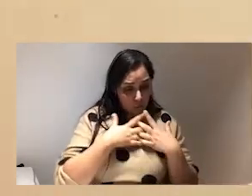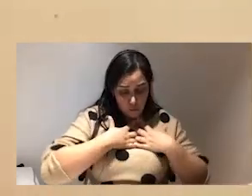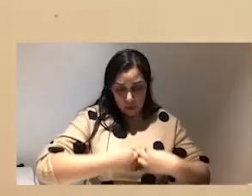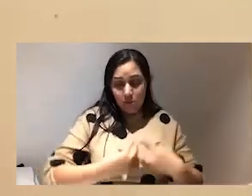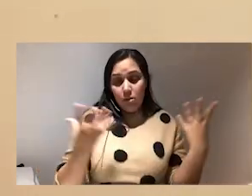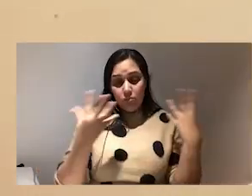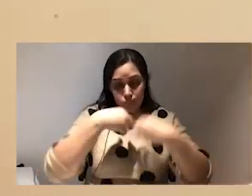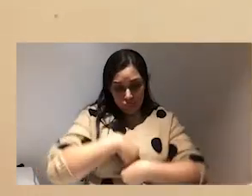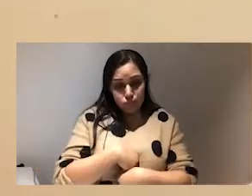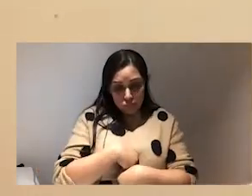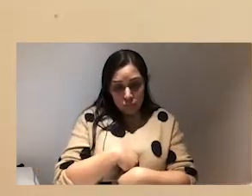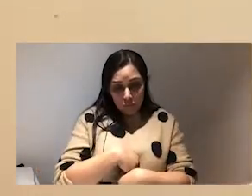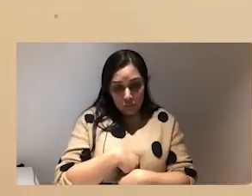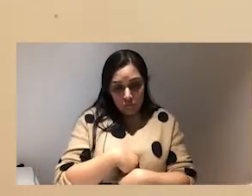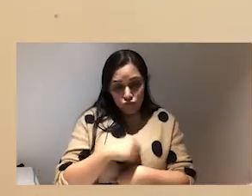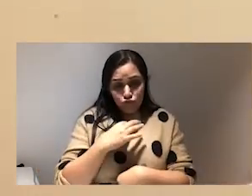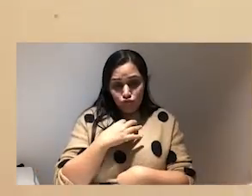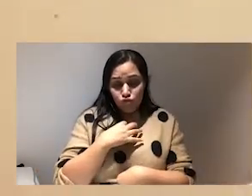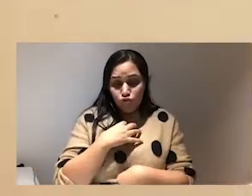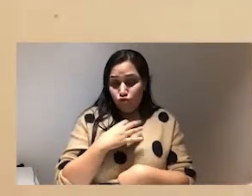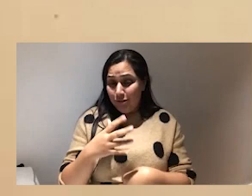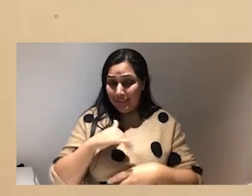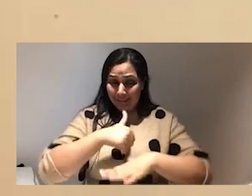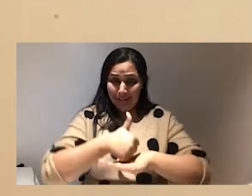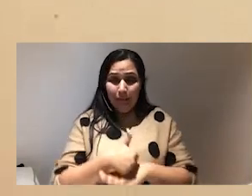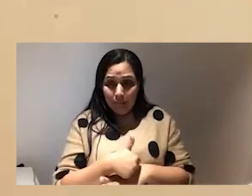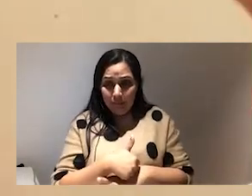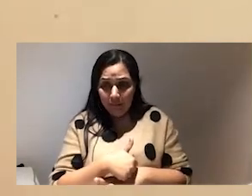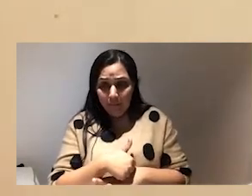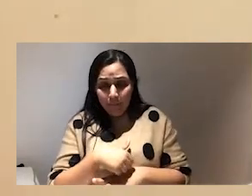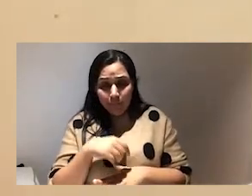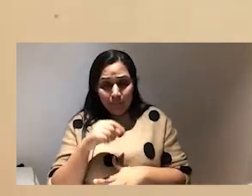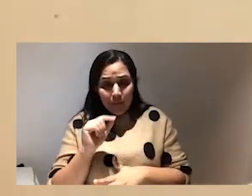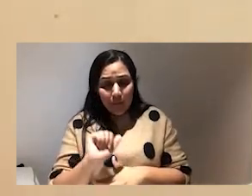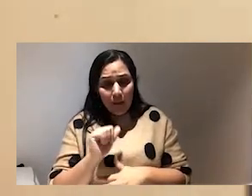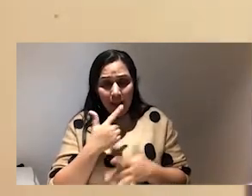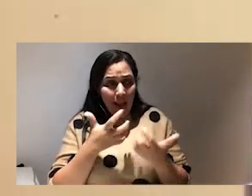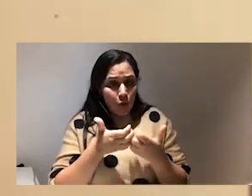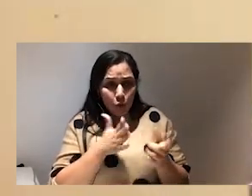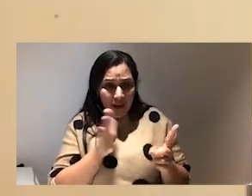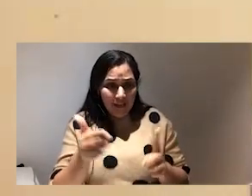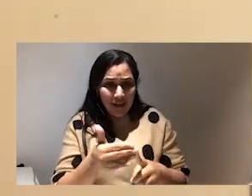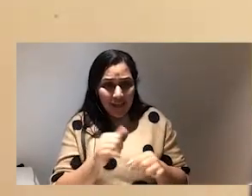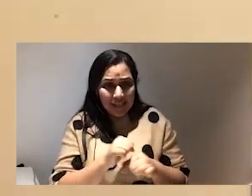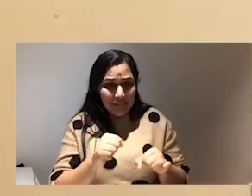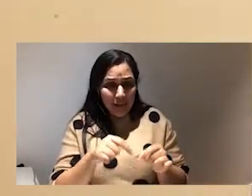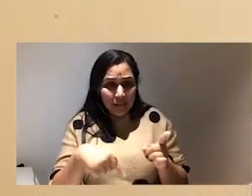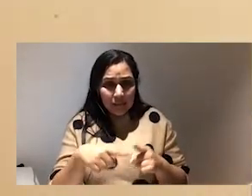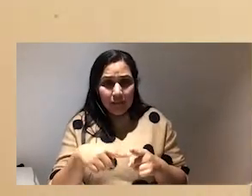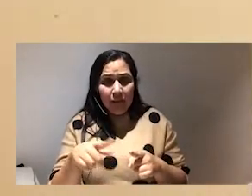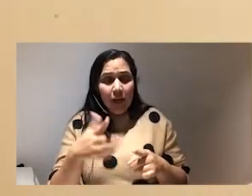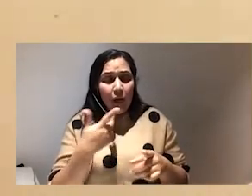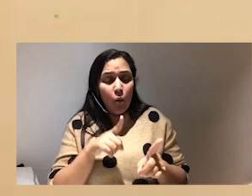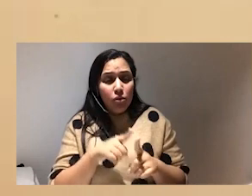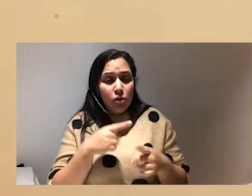it will help reset you back to why are you online why are you showing up how are you navigating your space and allow you also to be intentional about your